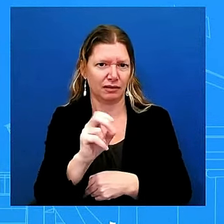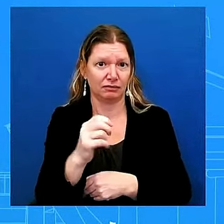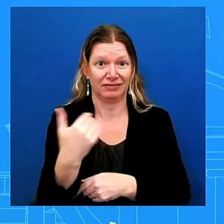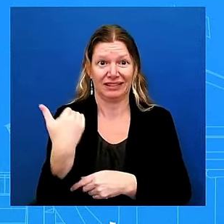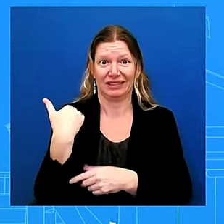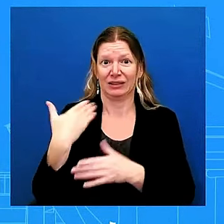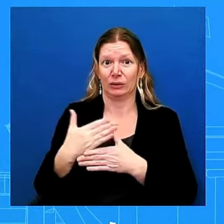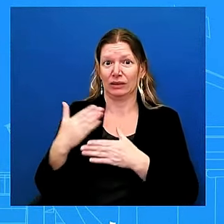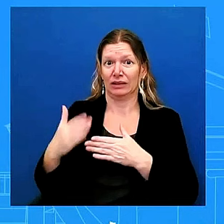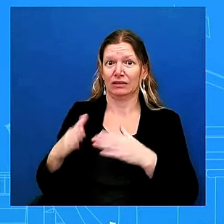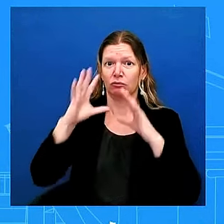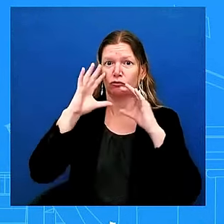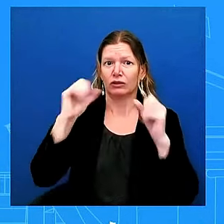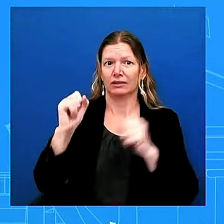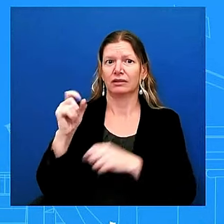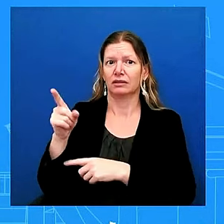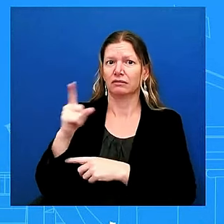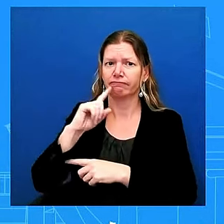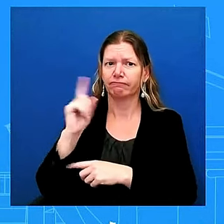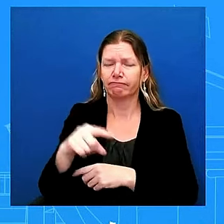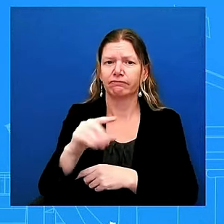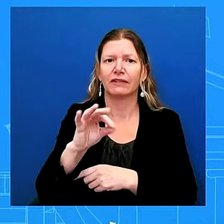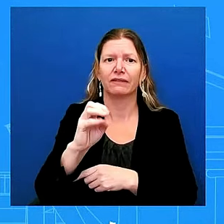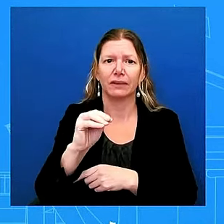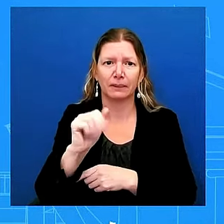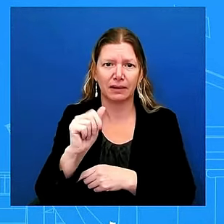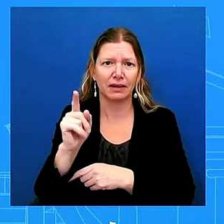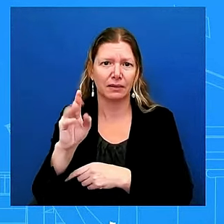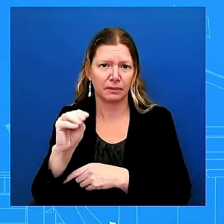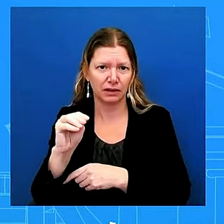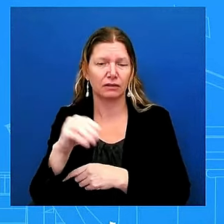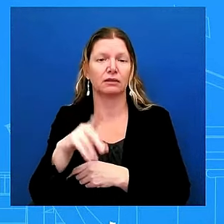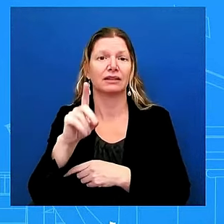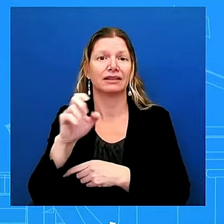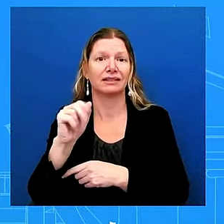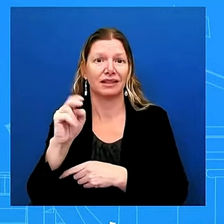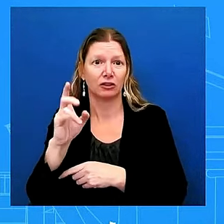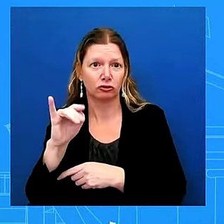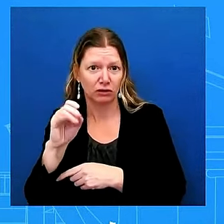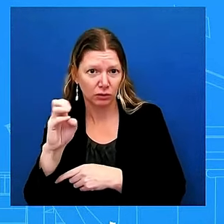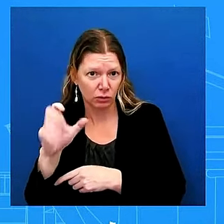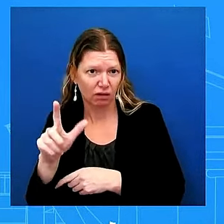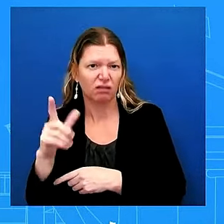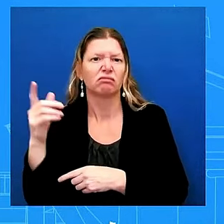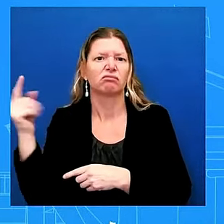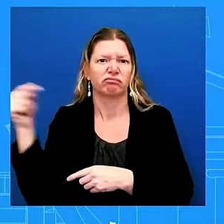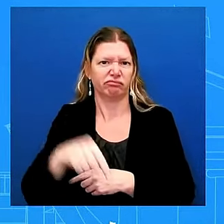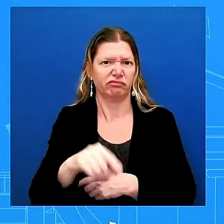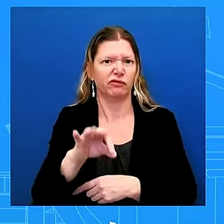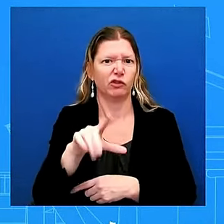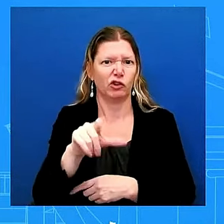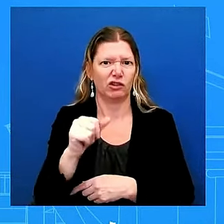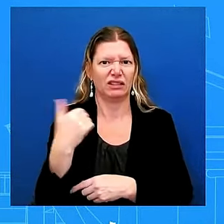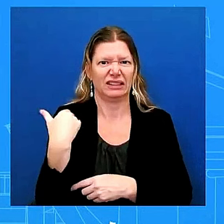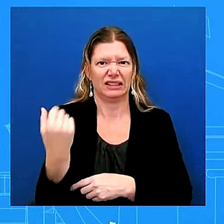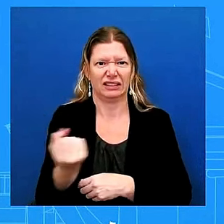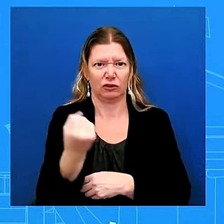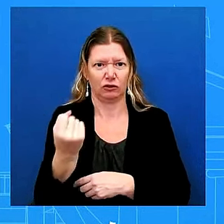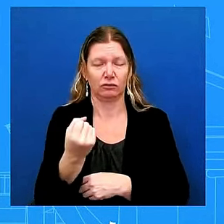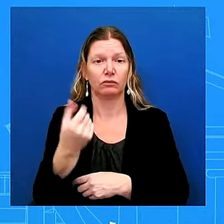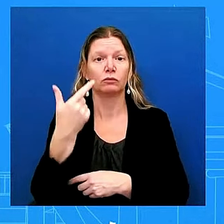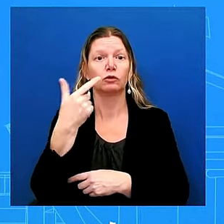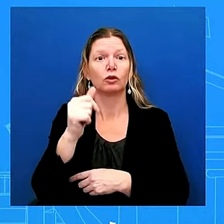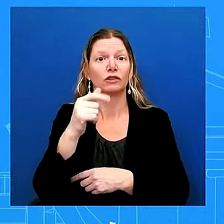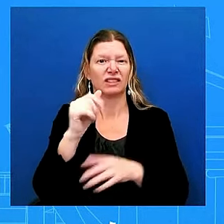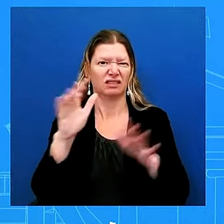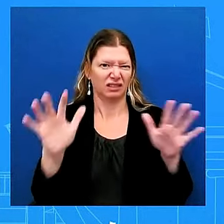georgia on sunday and today she is in north carolina accompanying governor cooper in surveying impacts to